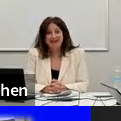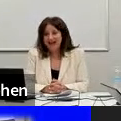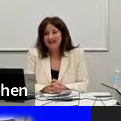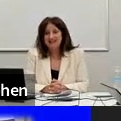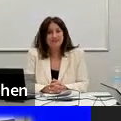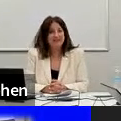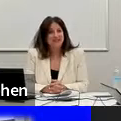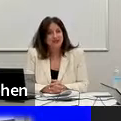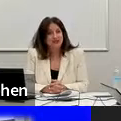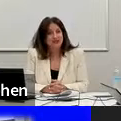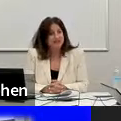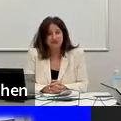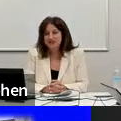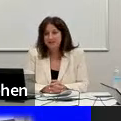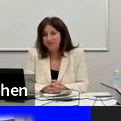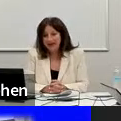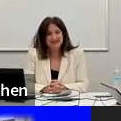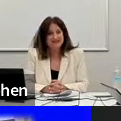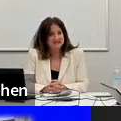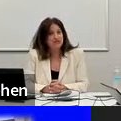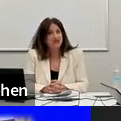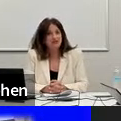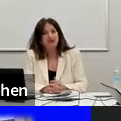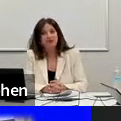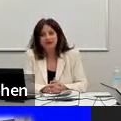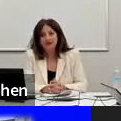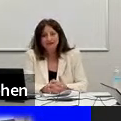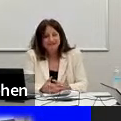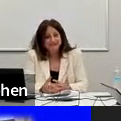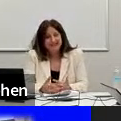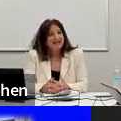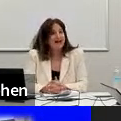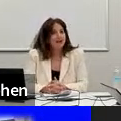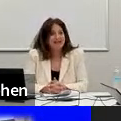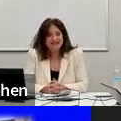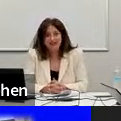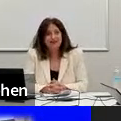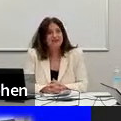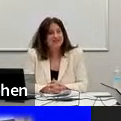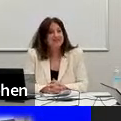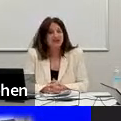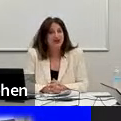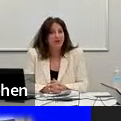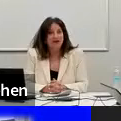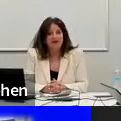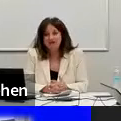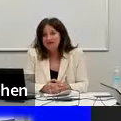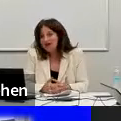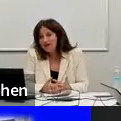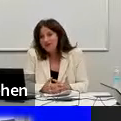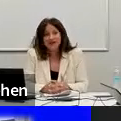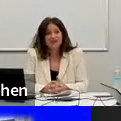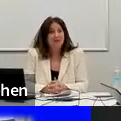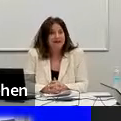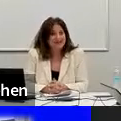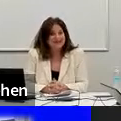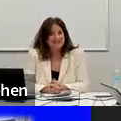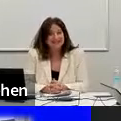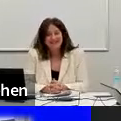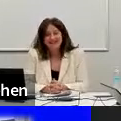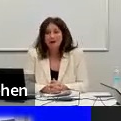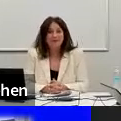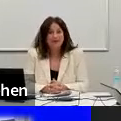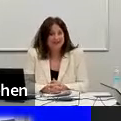you, and he has in many speeches, it was the best decision of his career. And now he see a CEO of, um, one of the